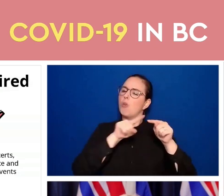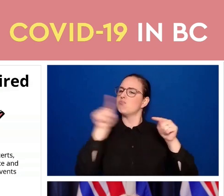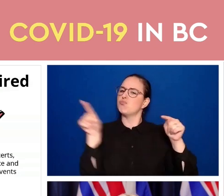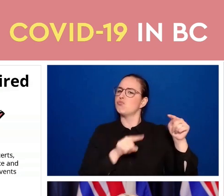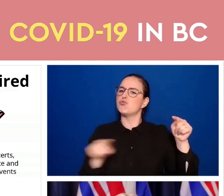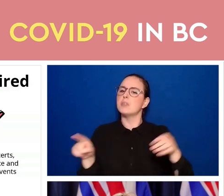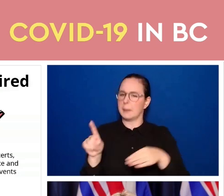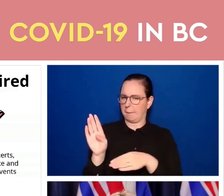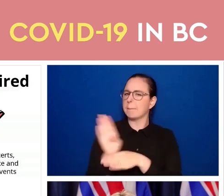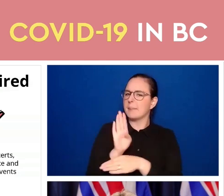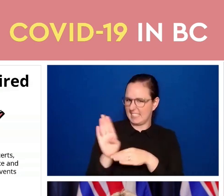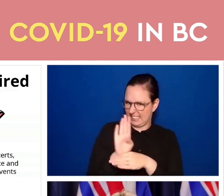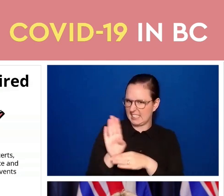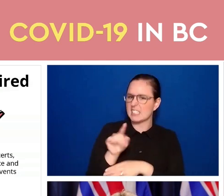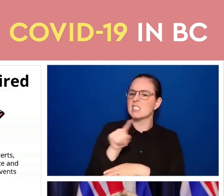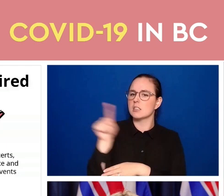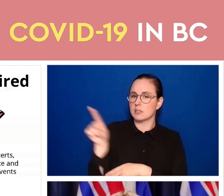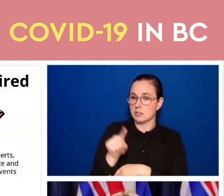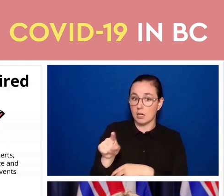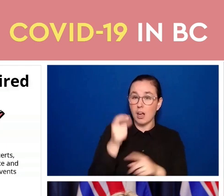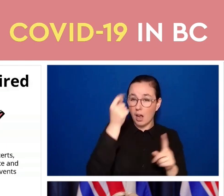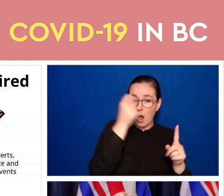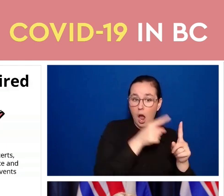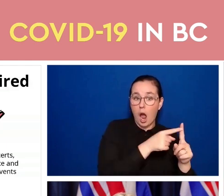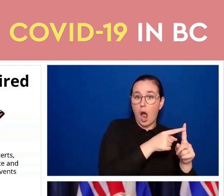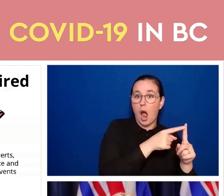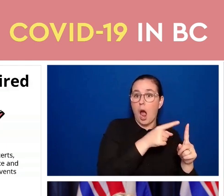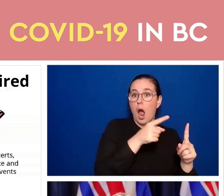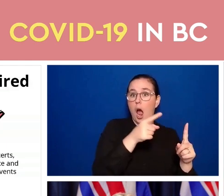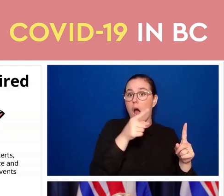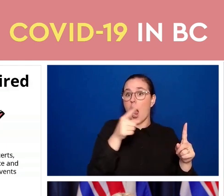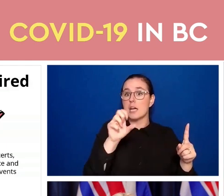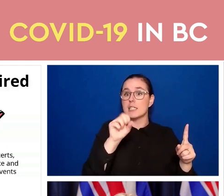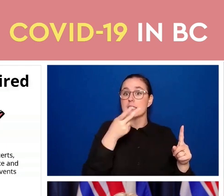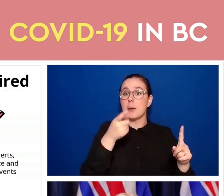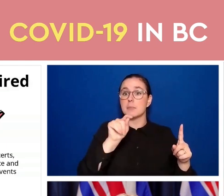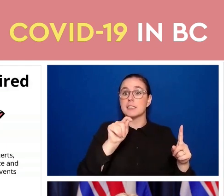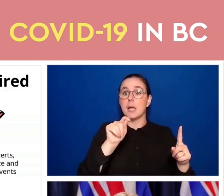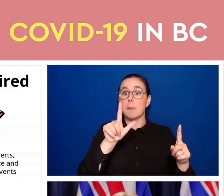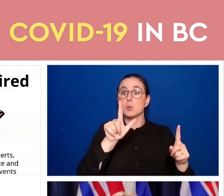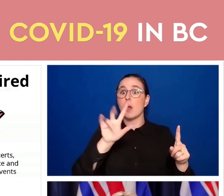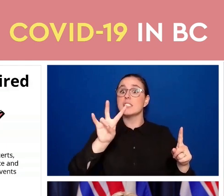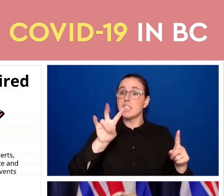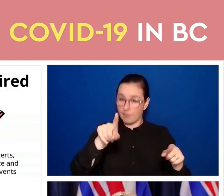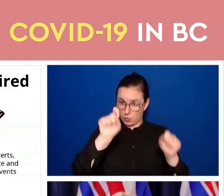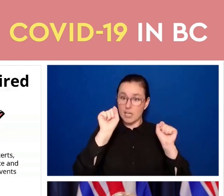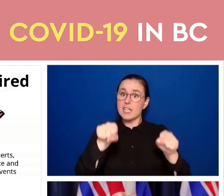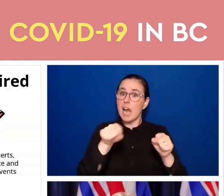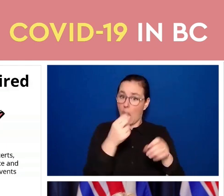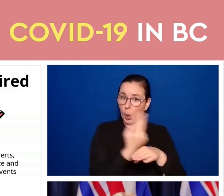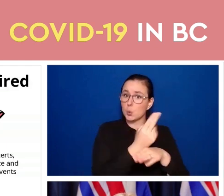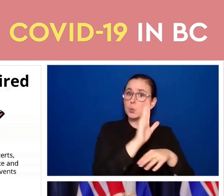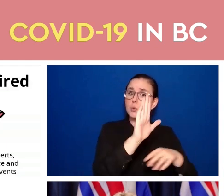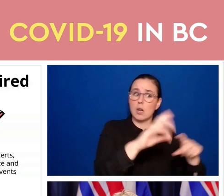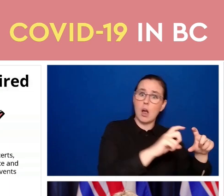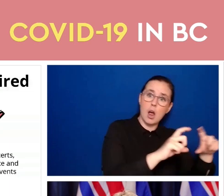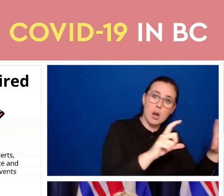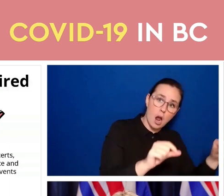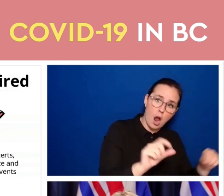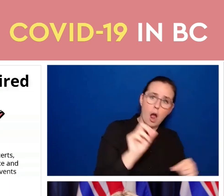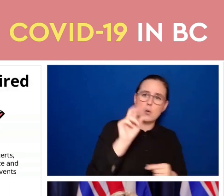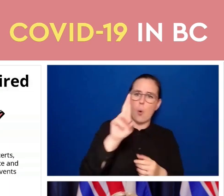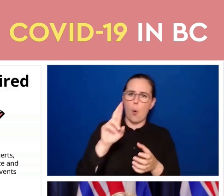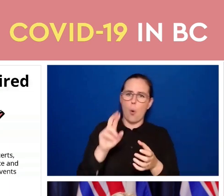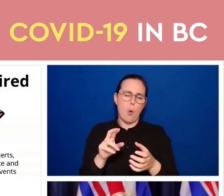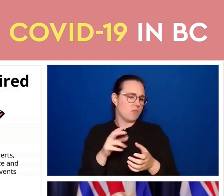27th, you can use our new BC vaccine card, and I have more details about that. Or you can also show your vaccine record, the card or